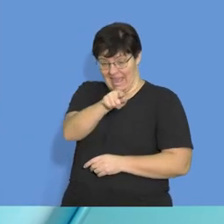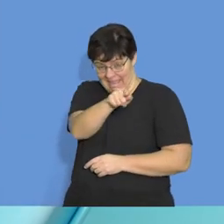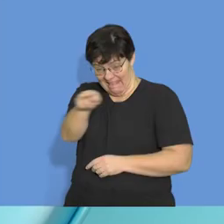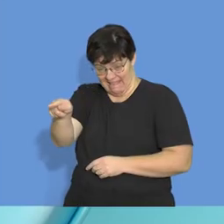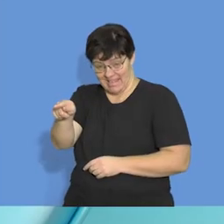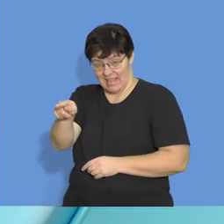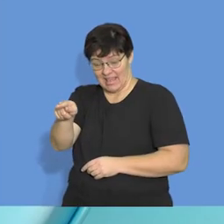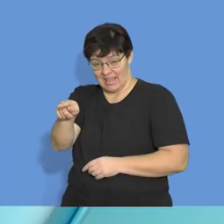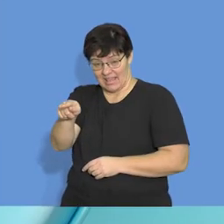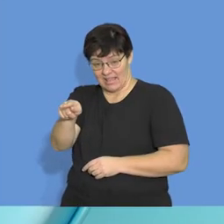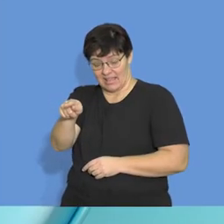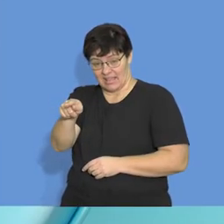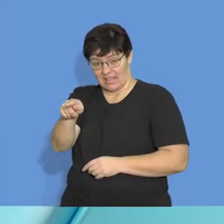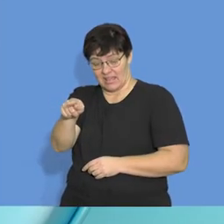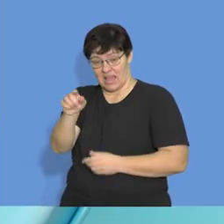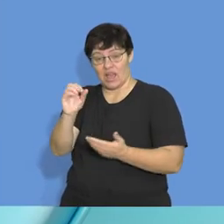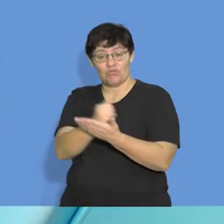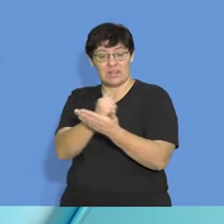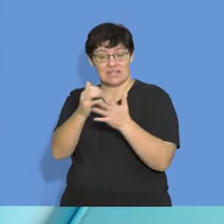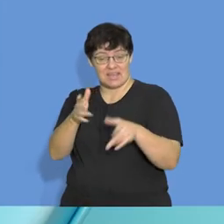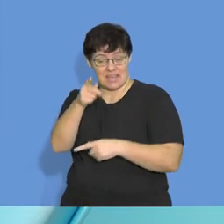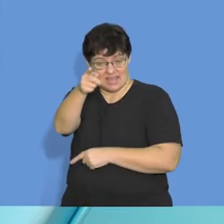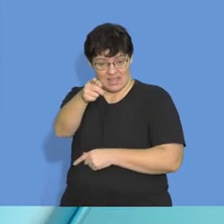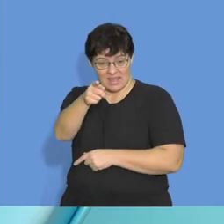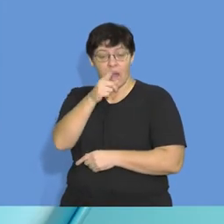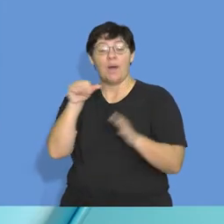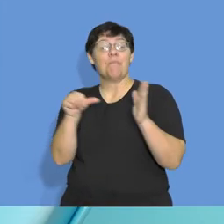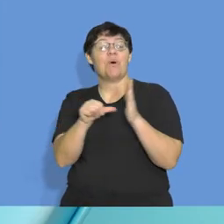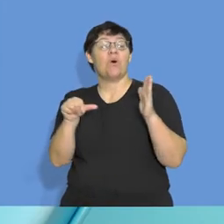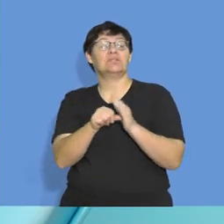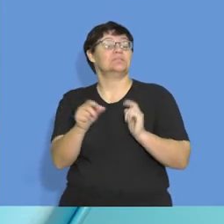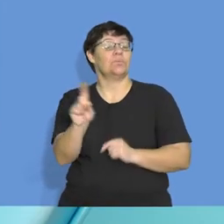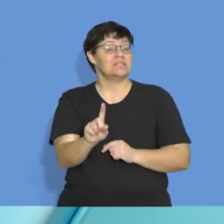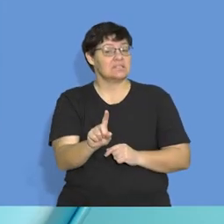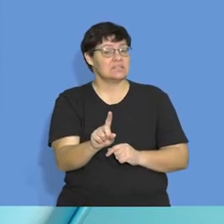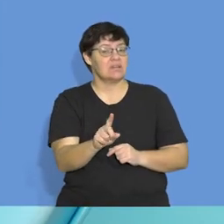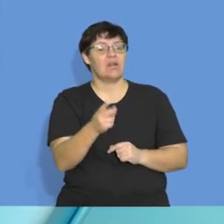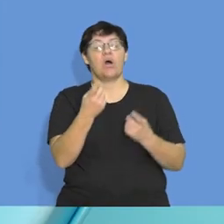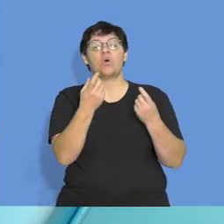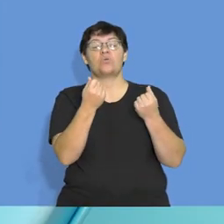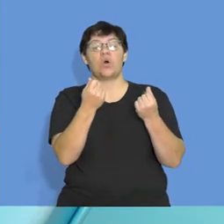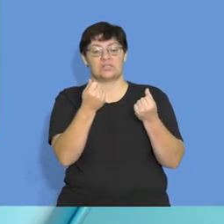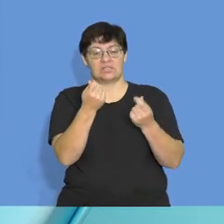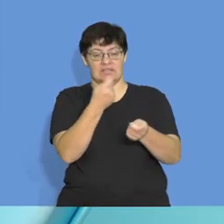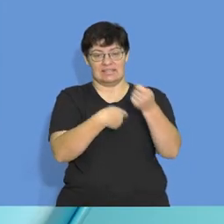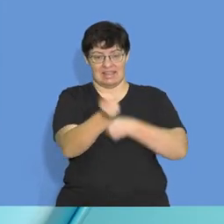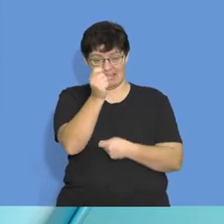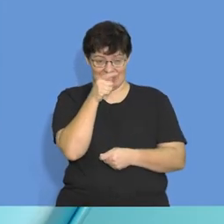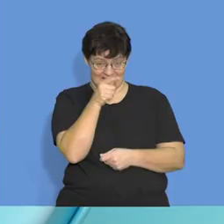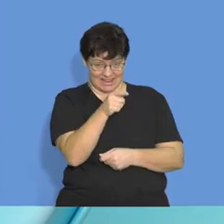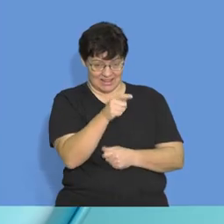the most important figure you have to calculate is your cost of sales.